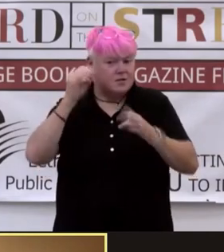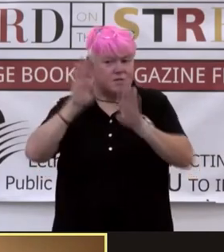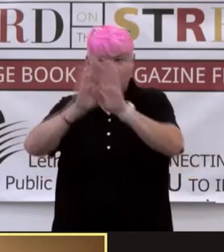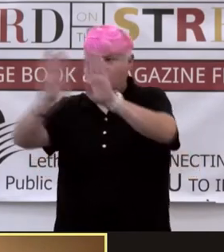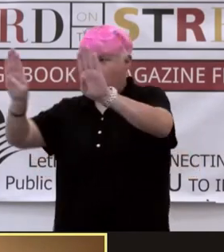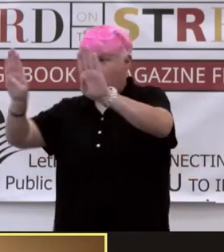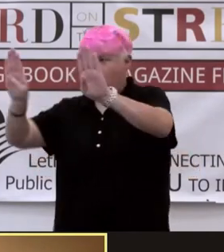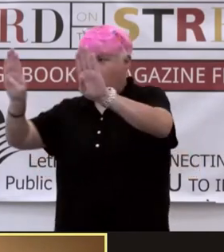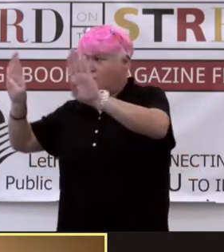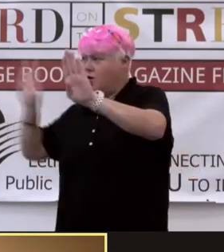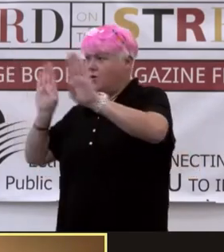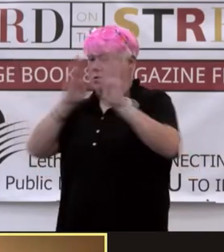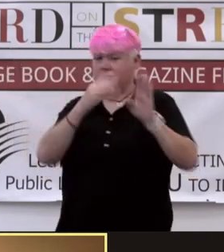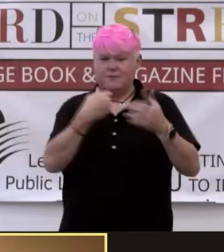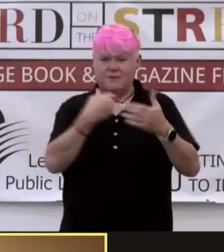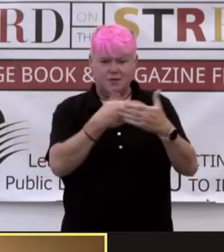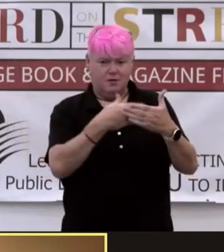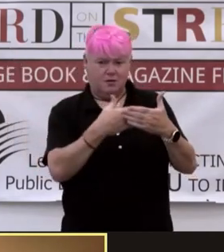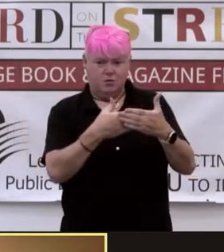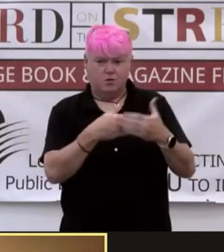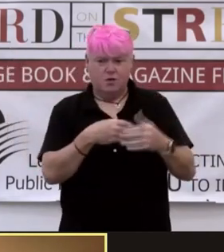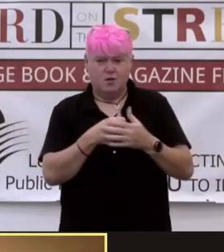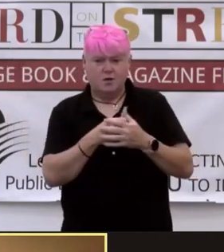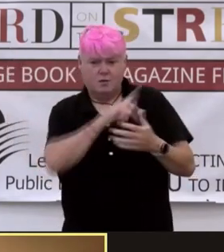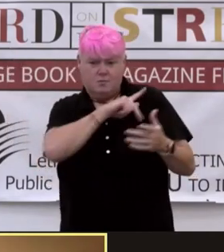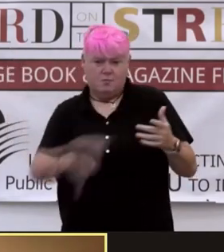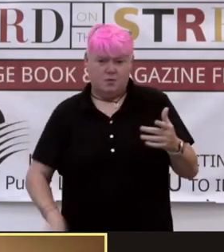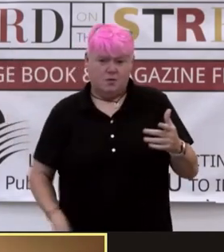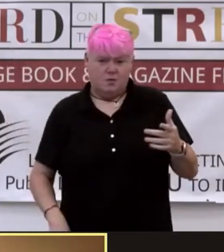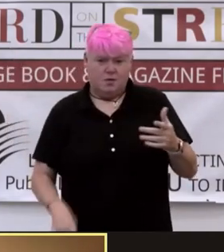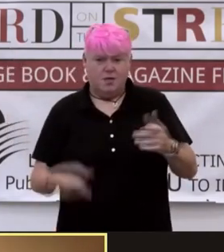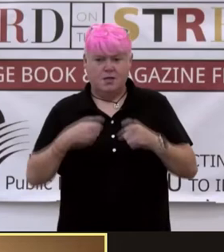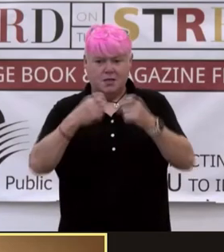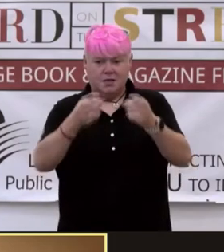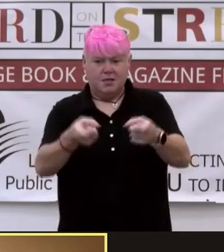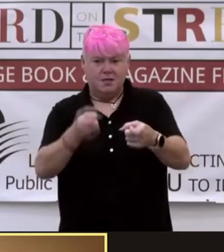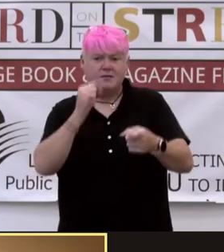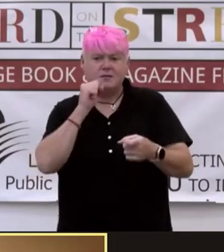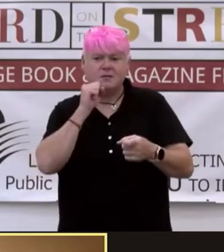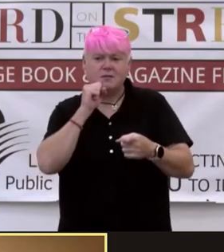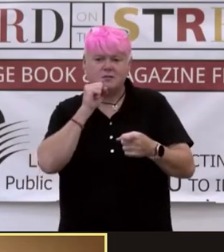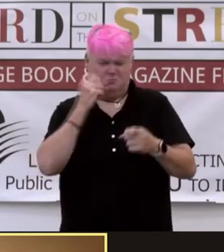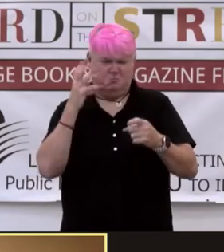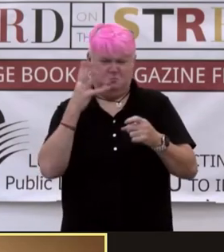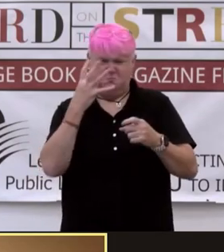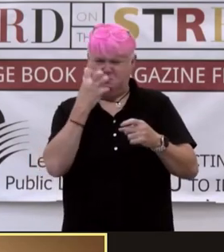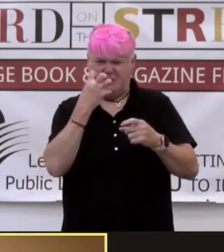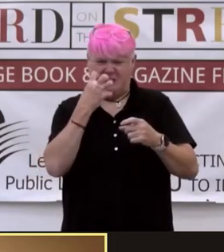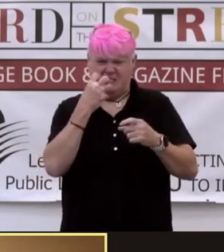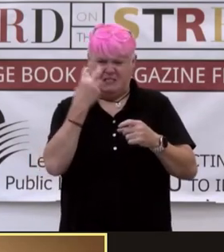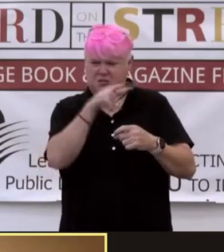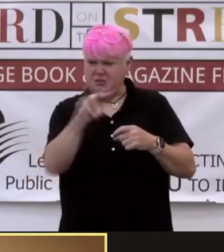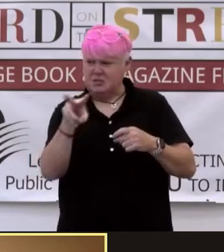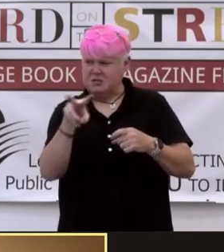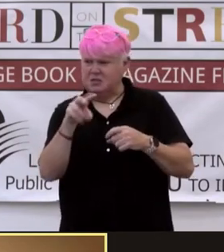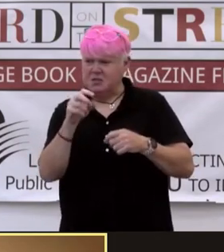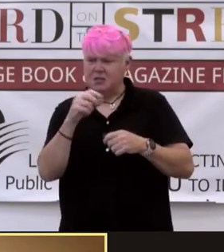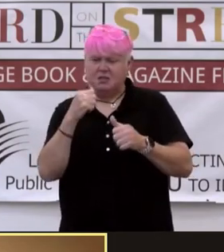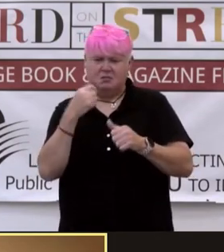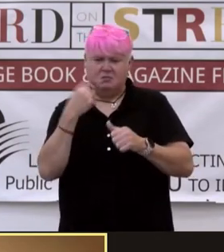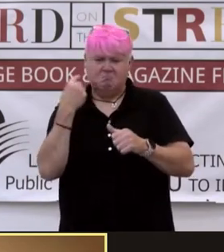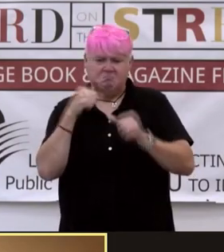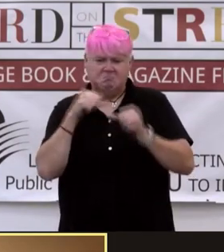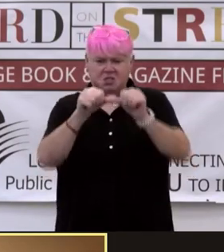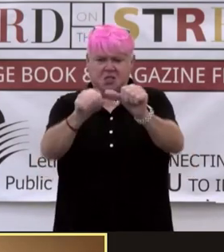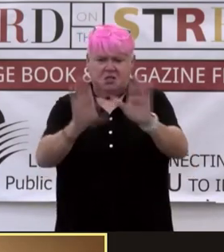so close to her, her eyes widen. The Rajkumar turns and gives Sunaina an annoyed look before he continues walking. Fatima Ghazala